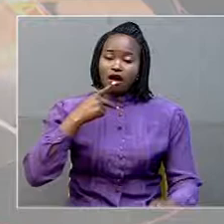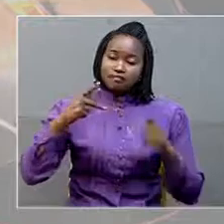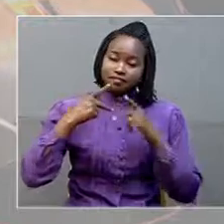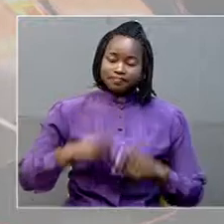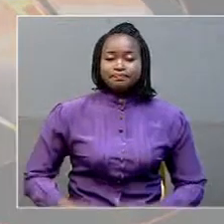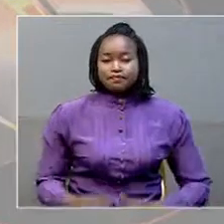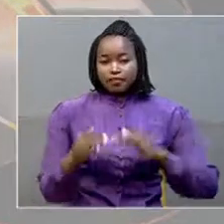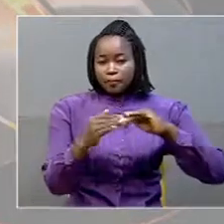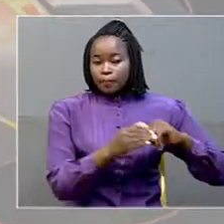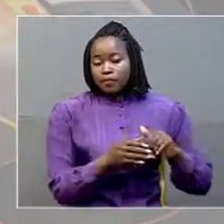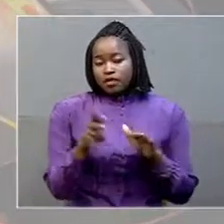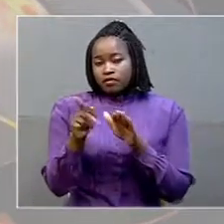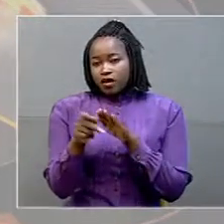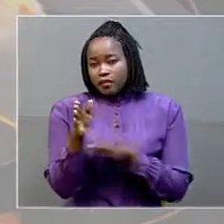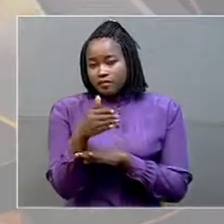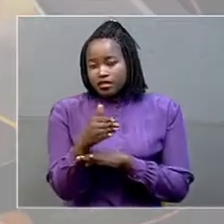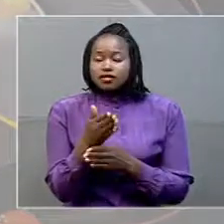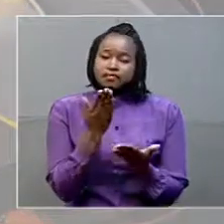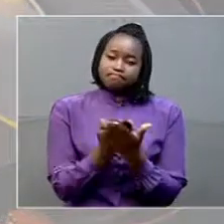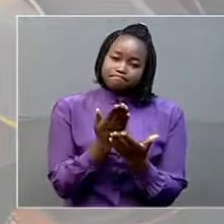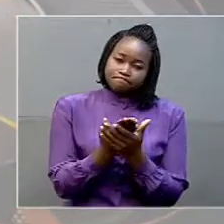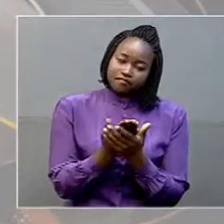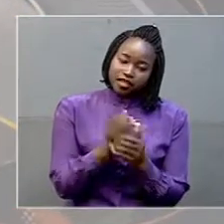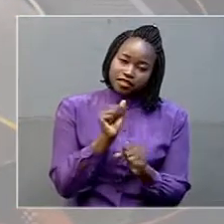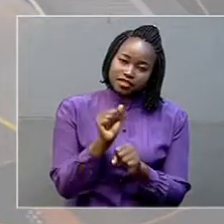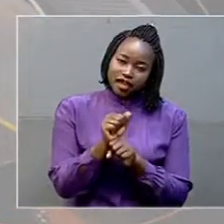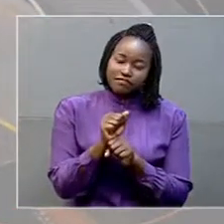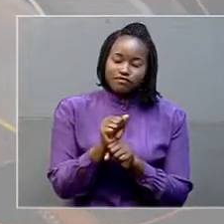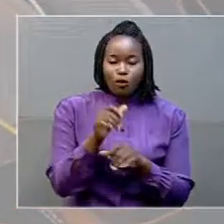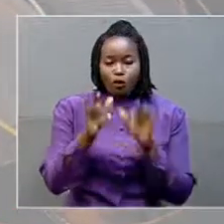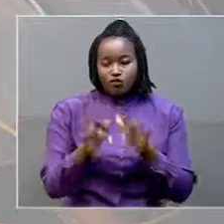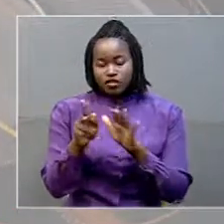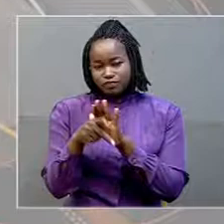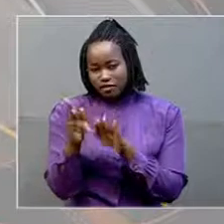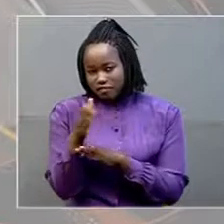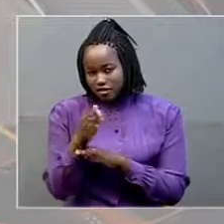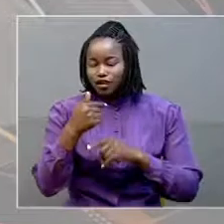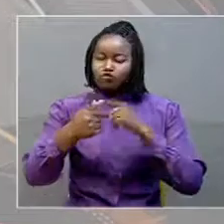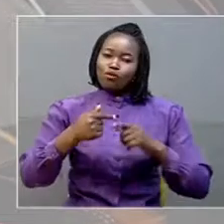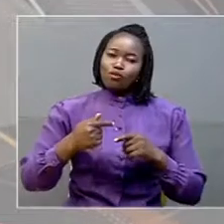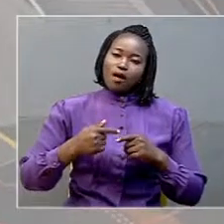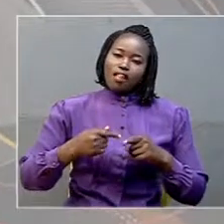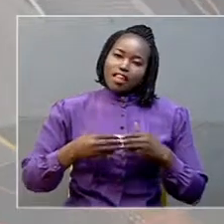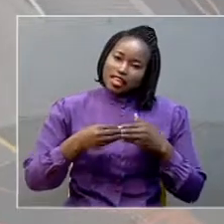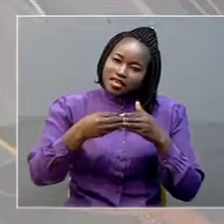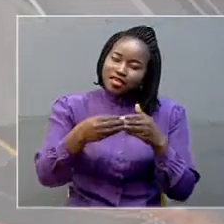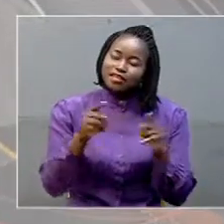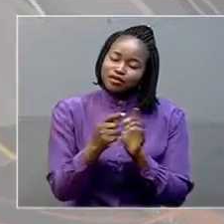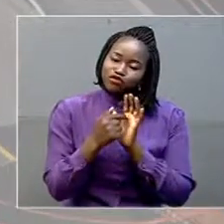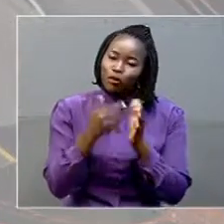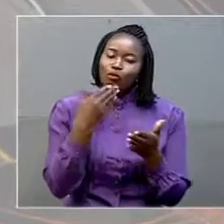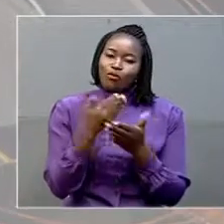Prime Minister Dr. Hakan Arugunda has called upon staff at the office of the Prime Minister to lead by example in terms of enhancing